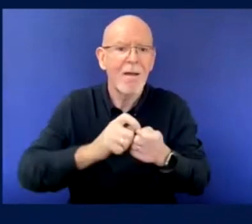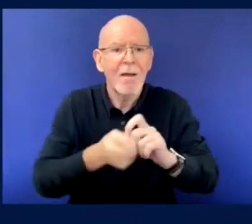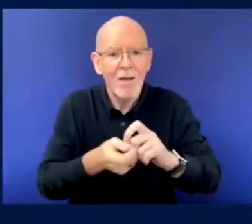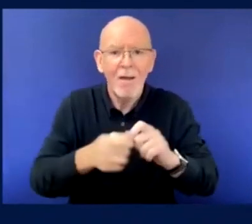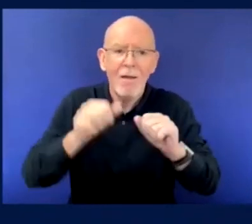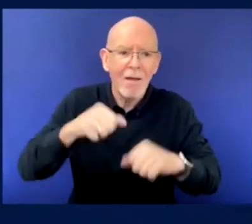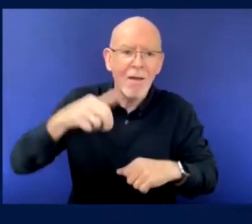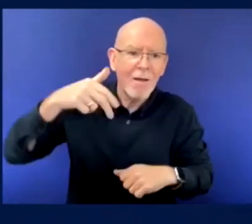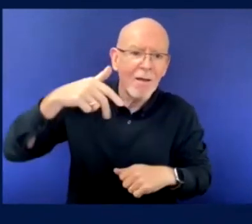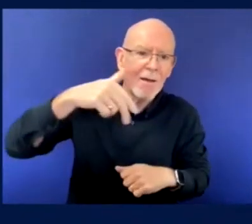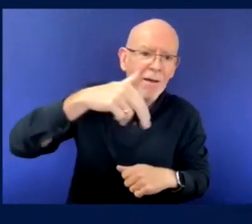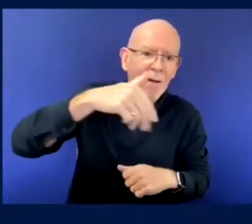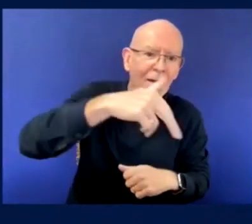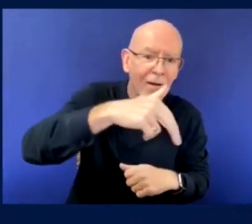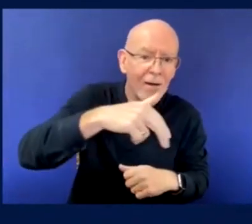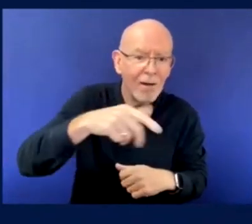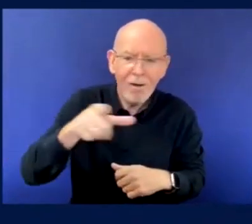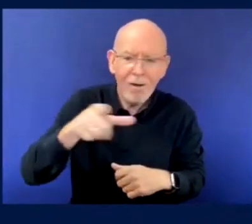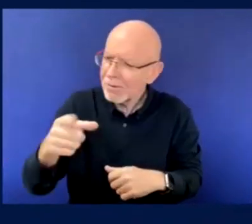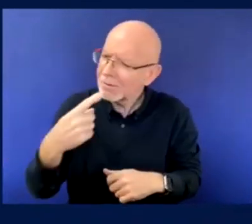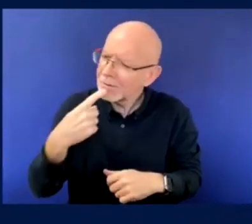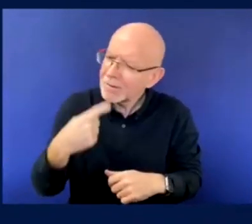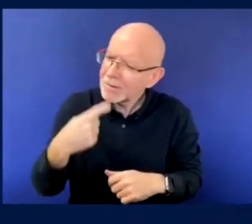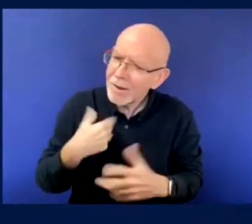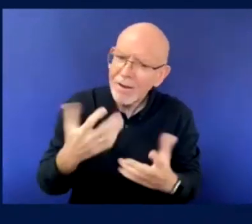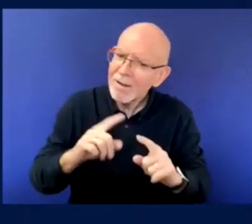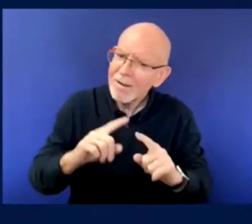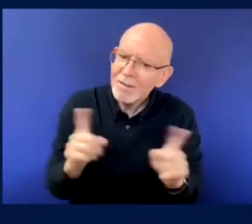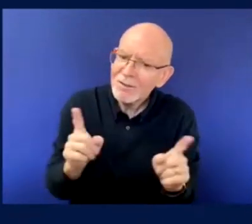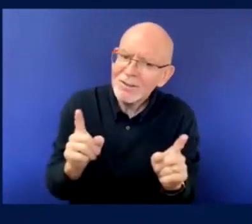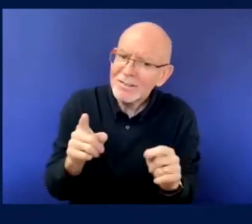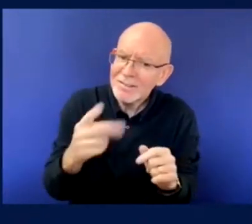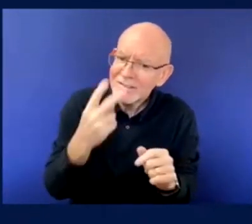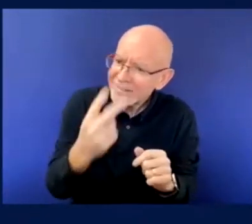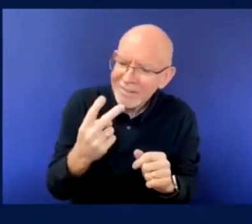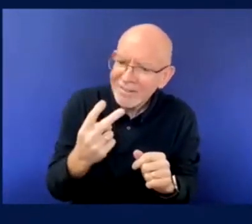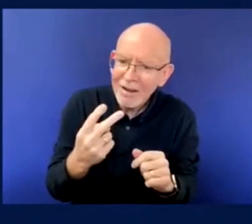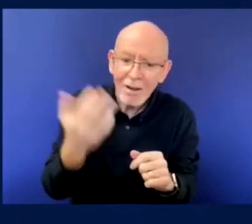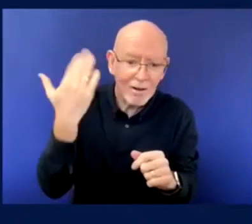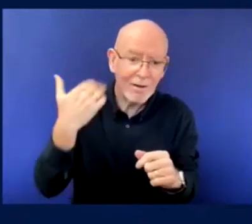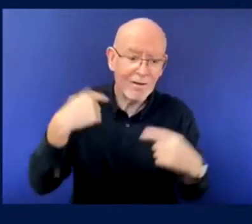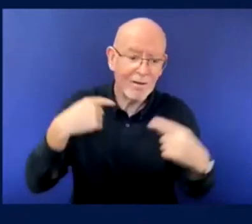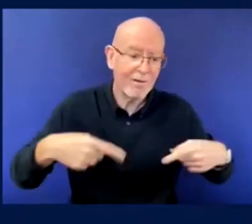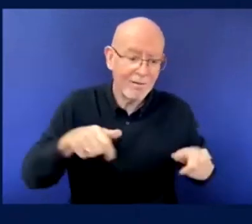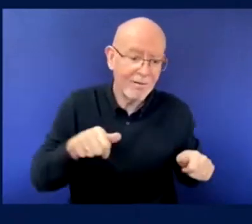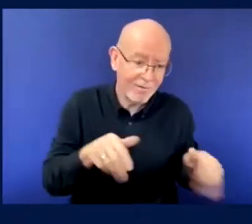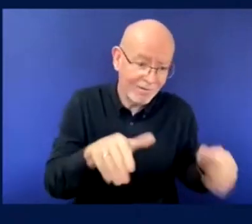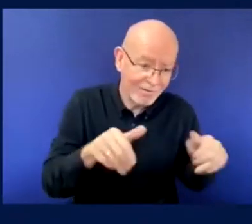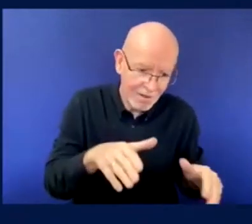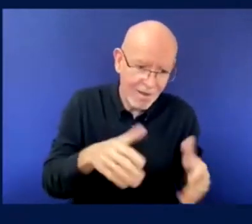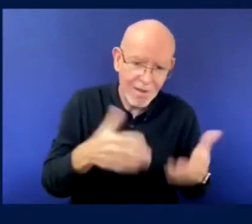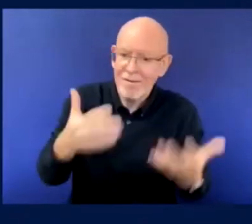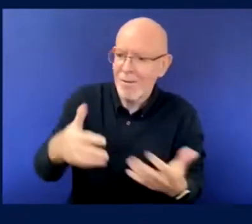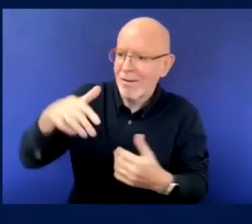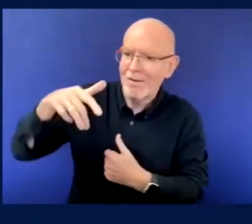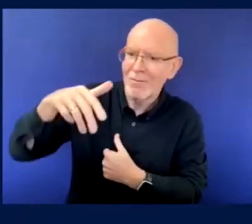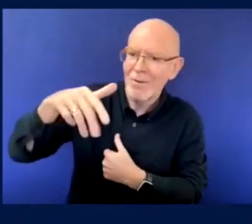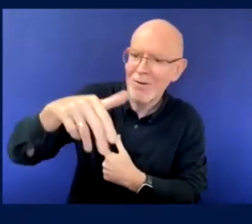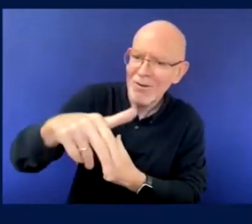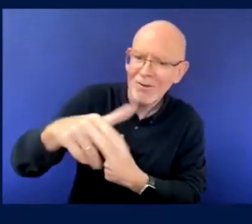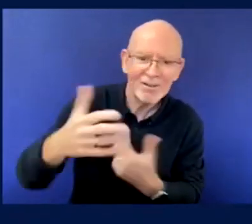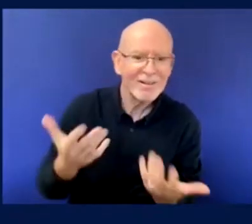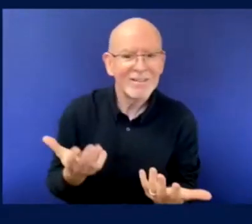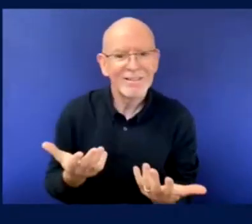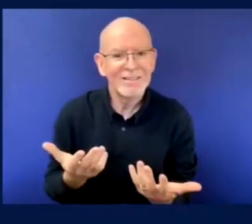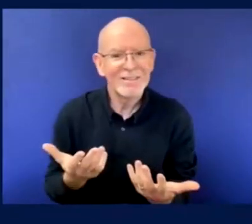a, at different grounds? Yeah, it's make the thing very easy that I can walk now.